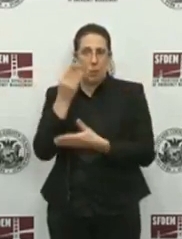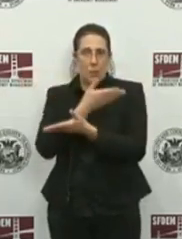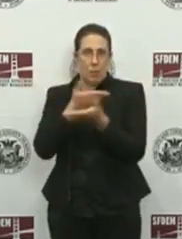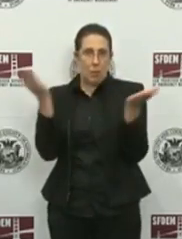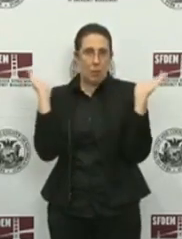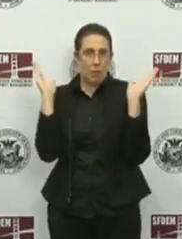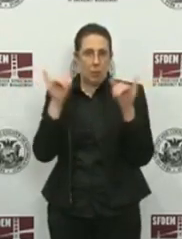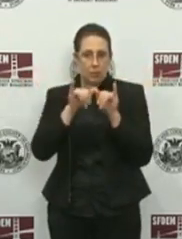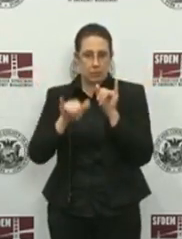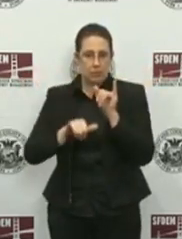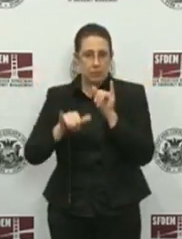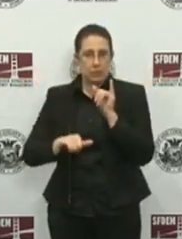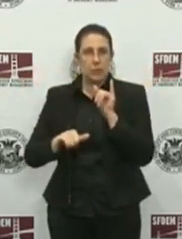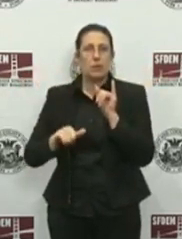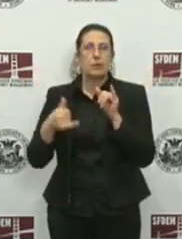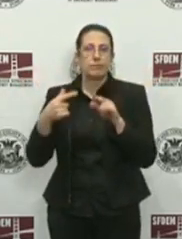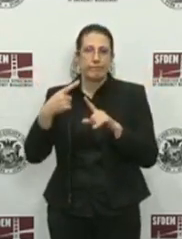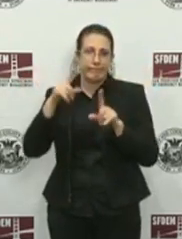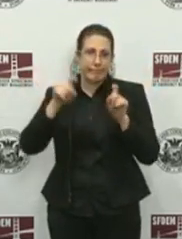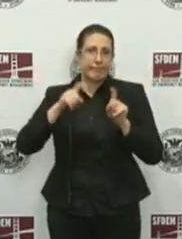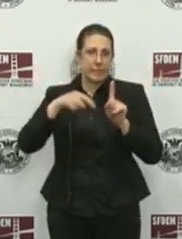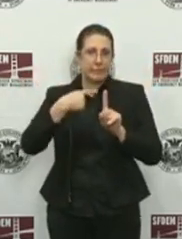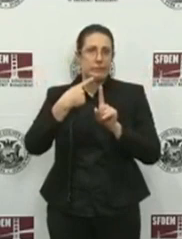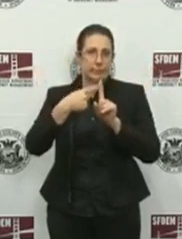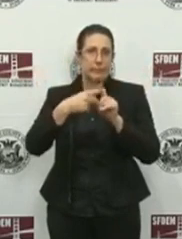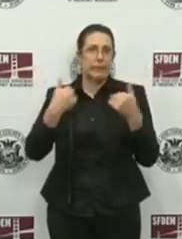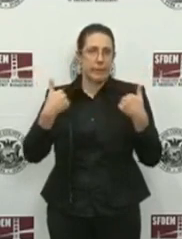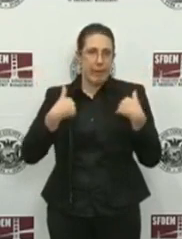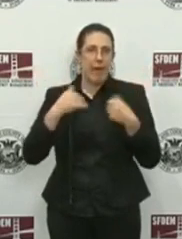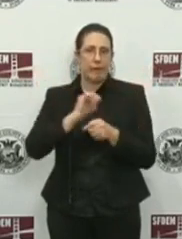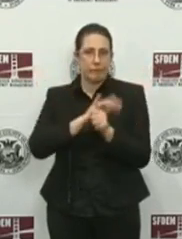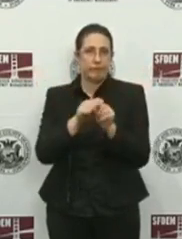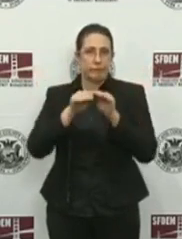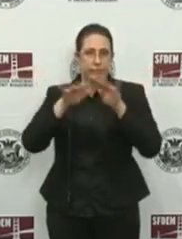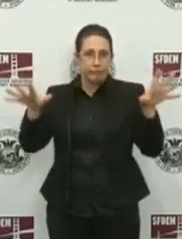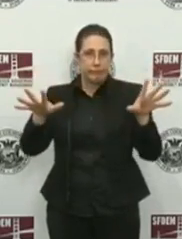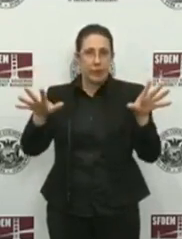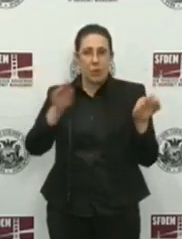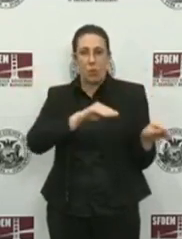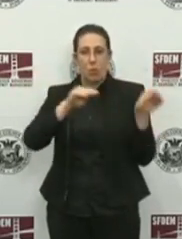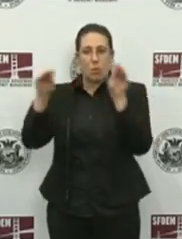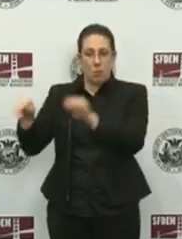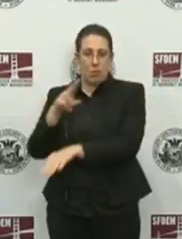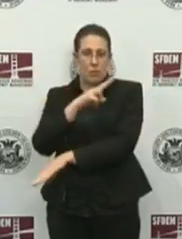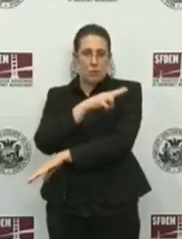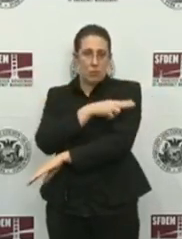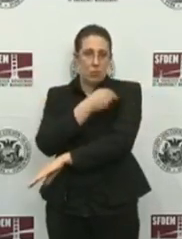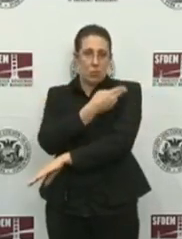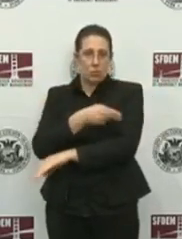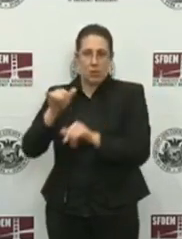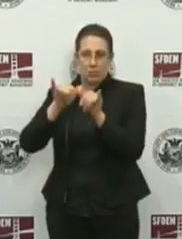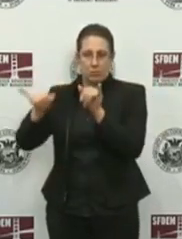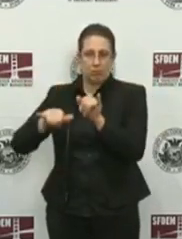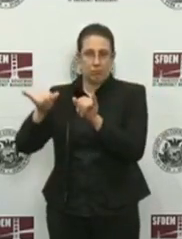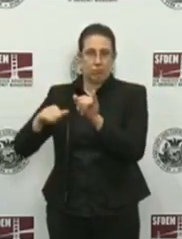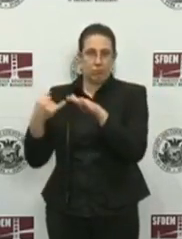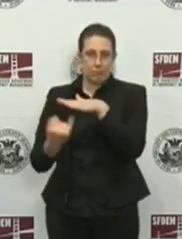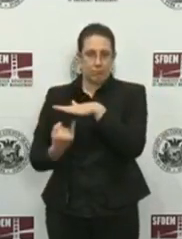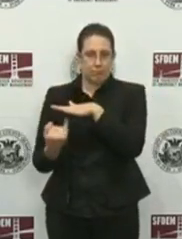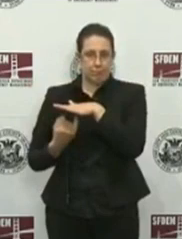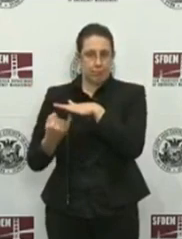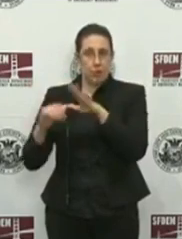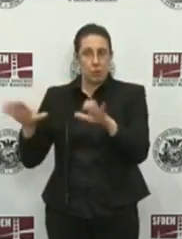positive for COVID-19 and were moved into isolation hotels where they are in good condition.